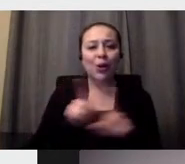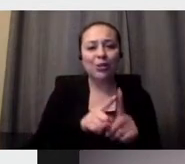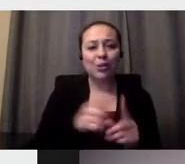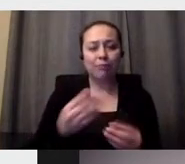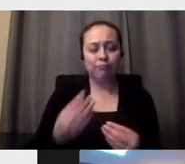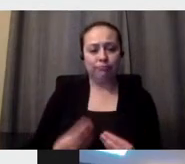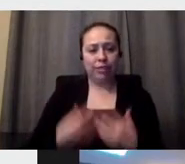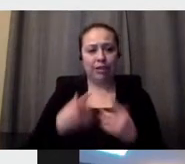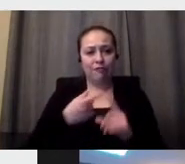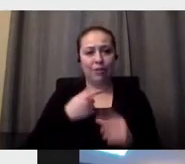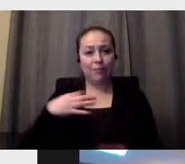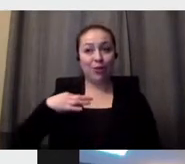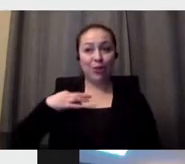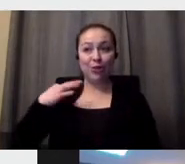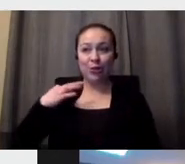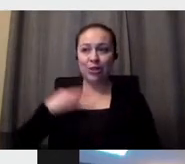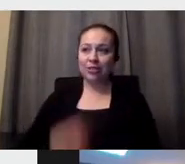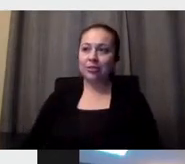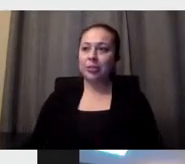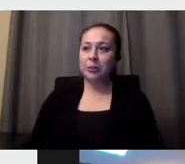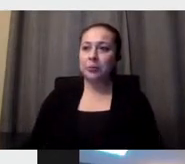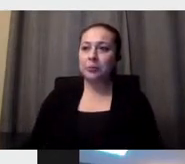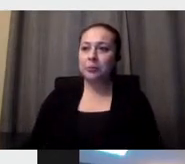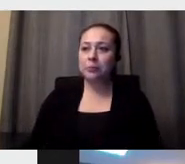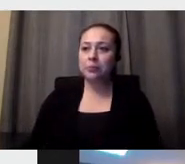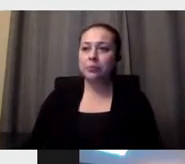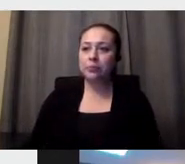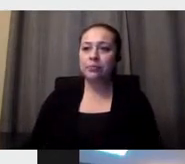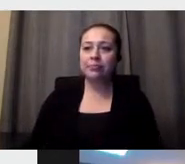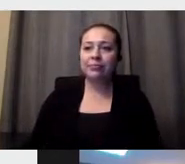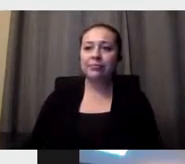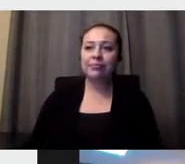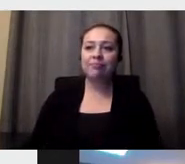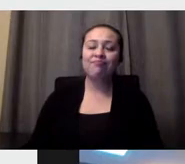Here's the picture from the other side.